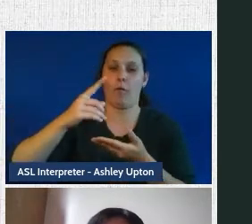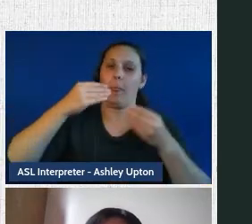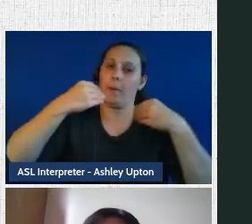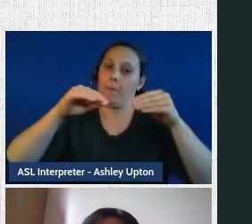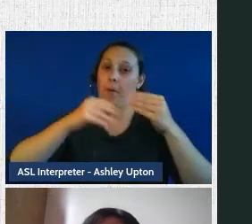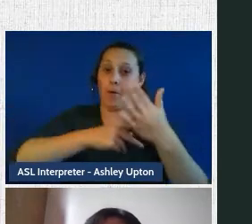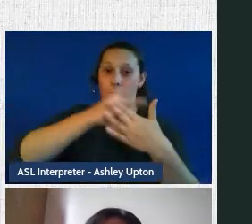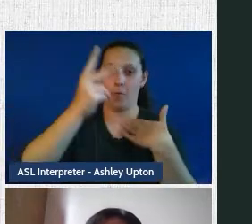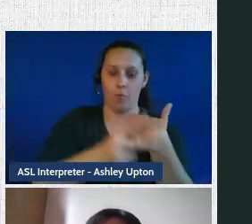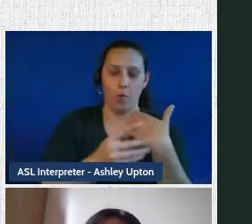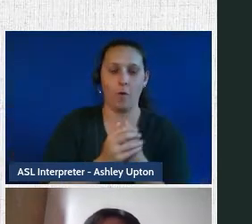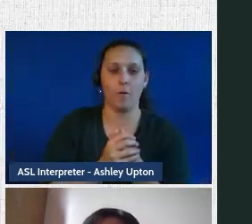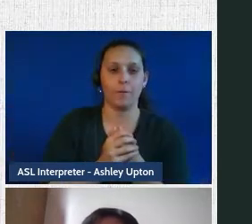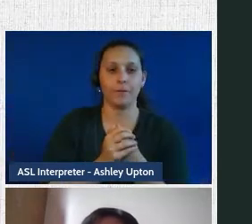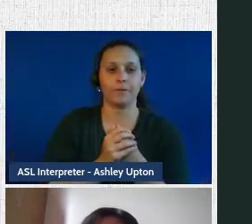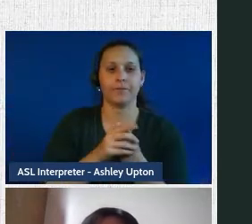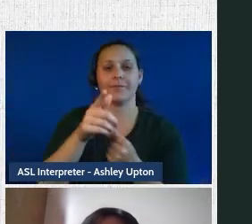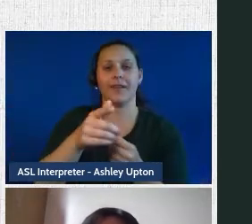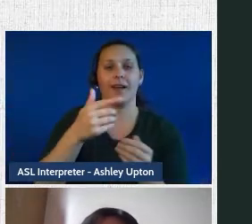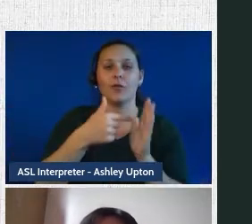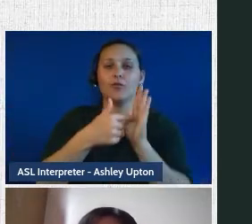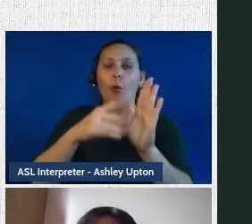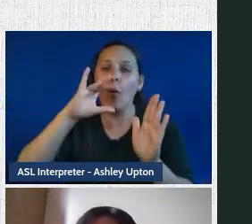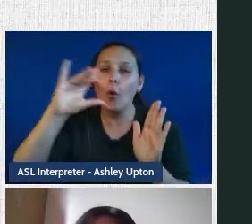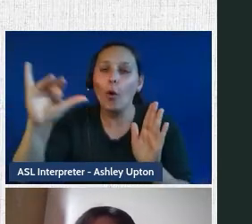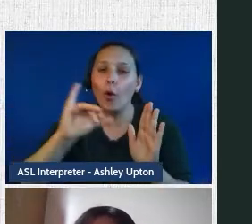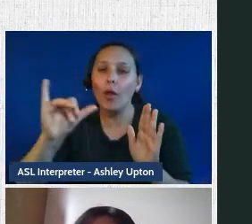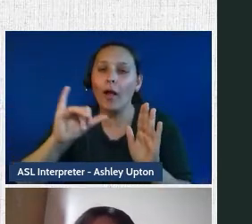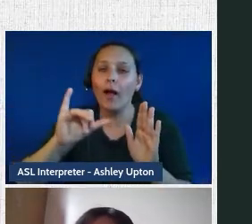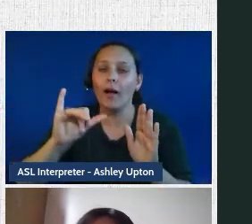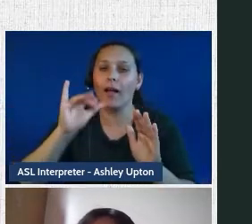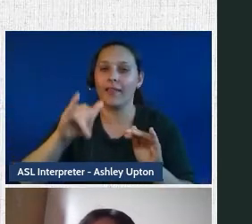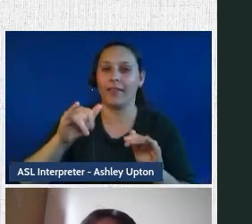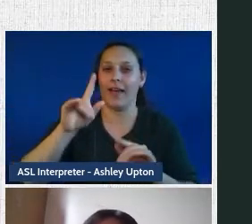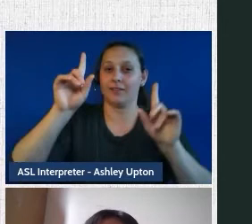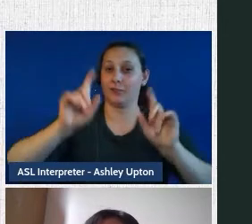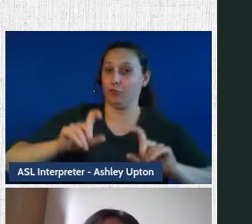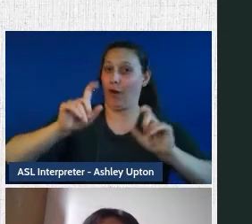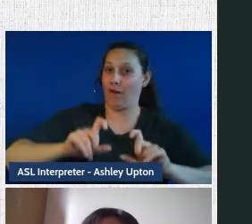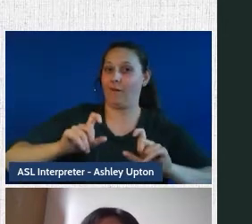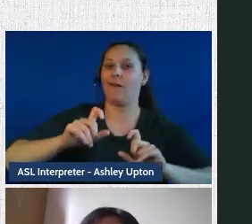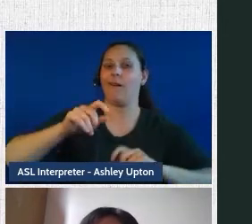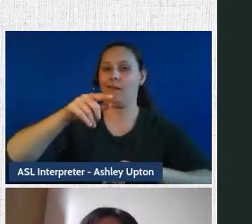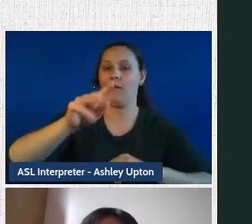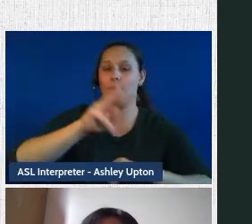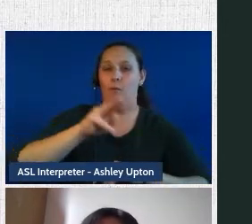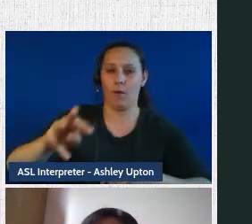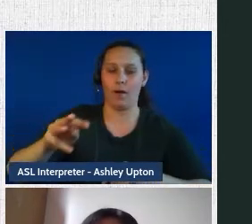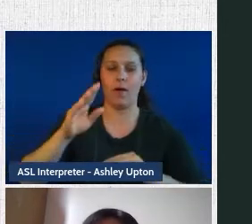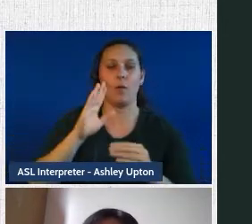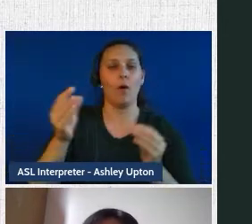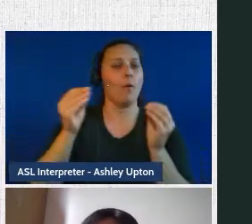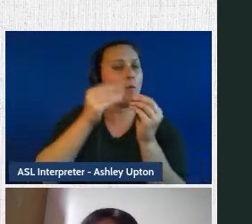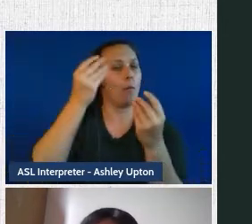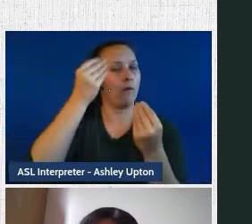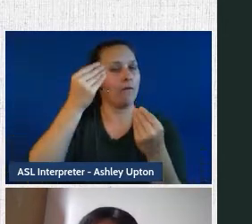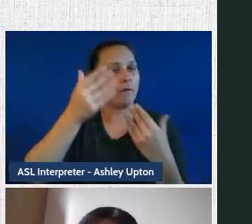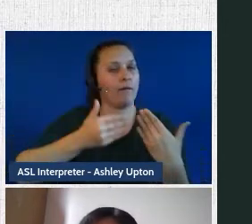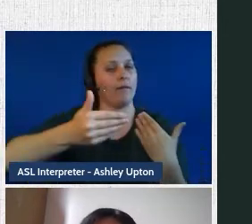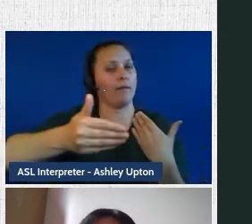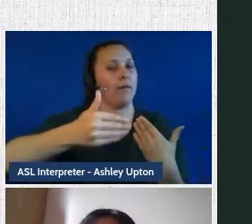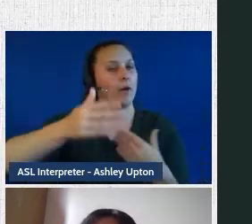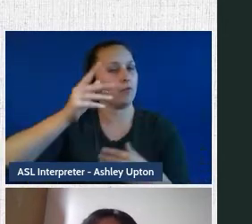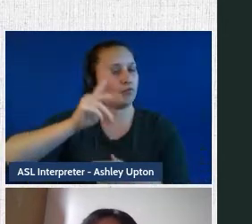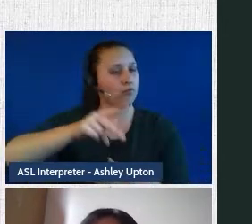So here are a few brief snapshots of our prototype website. More information about it will be given in an upcoming presentation.